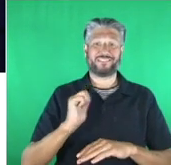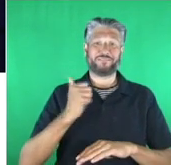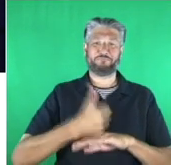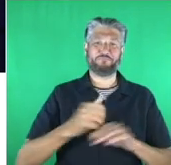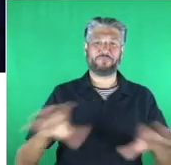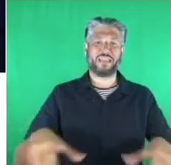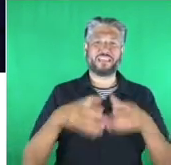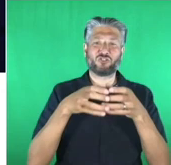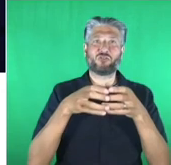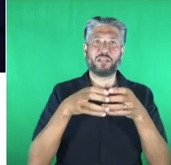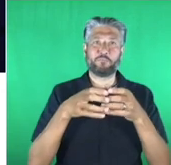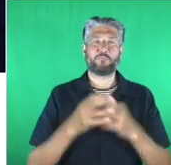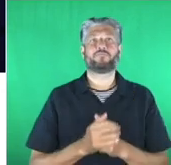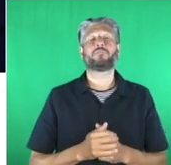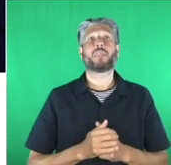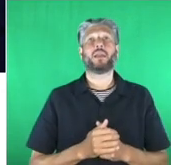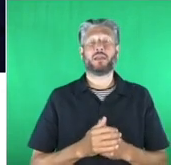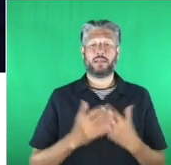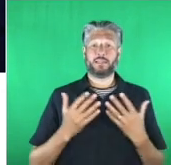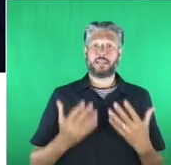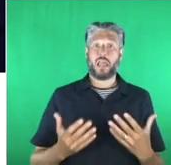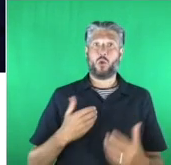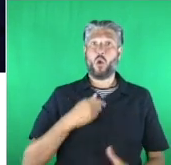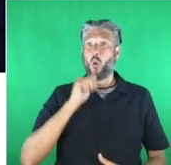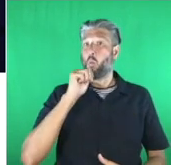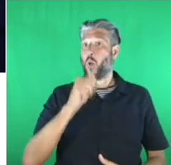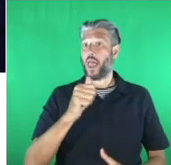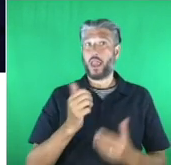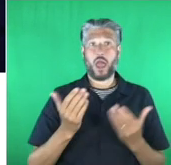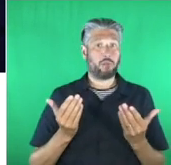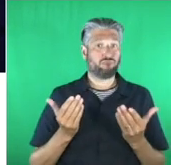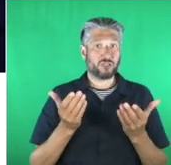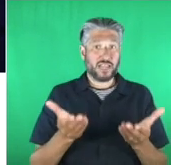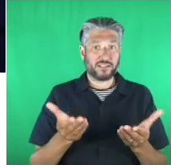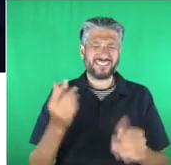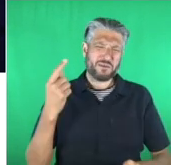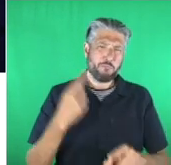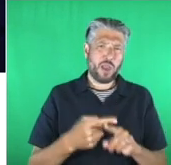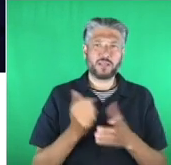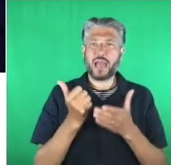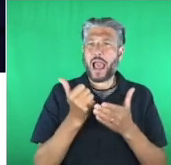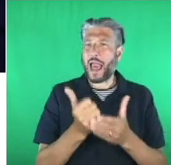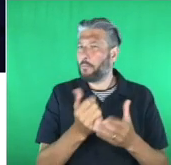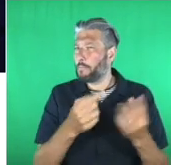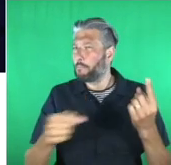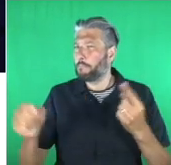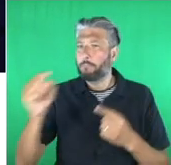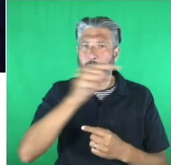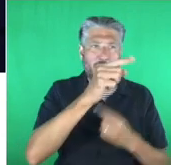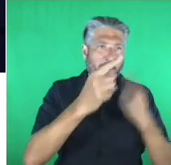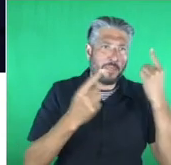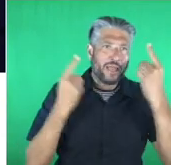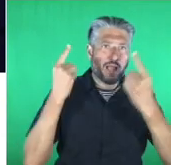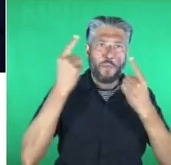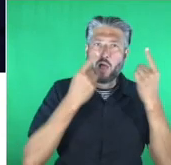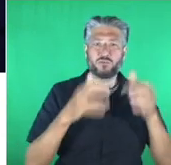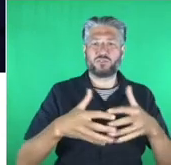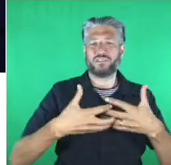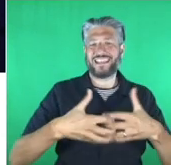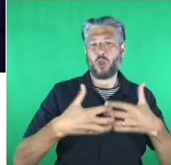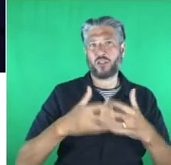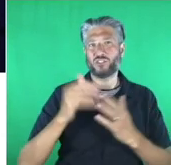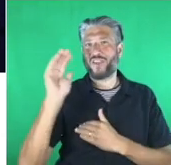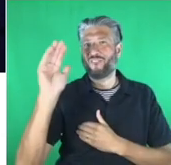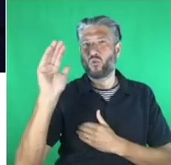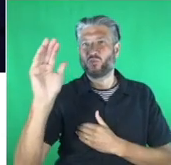uh so we can present it to you and get more people thinking about this as a way to do technology for good and i'm going to hand over right now to